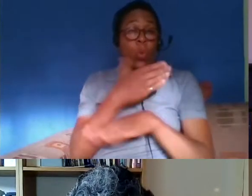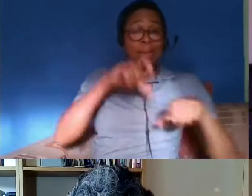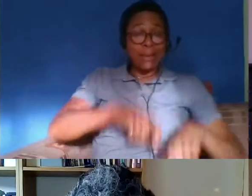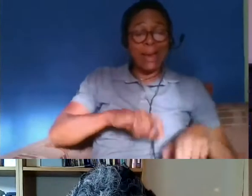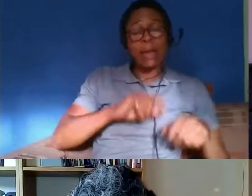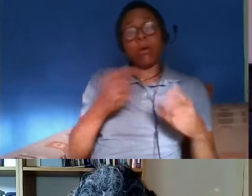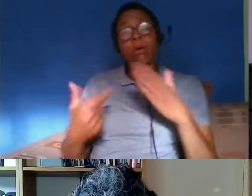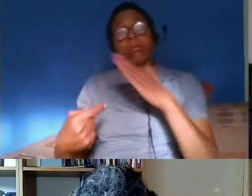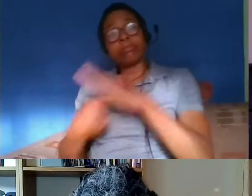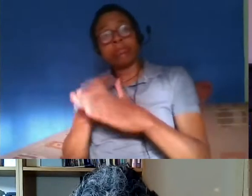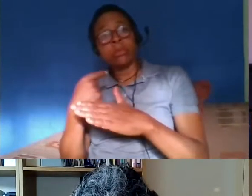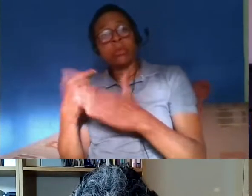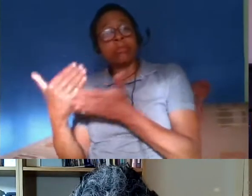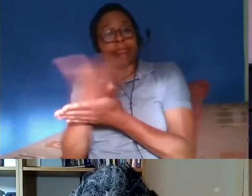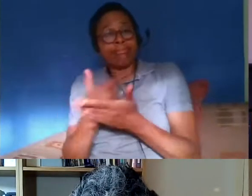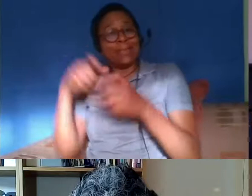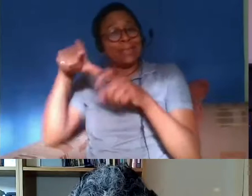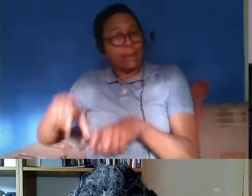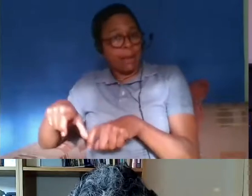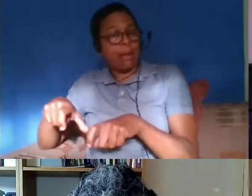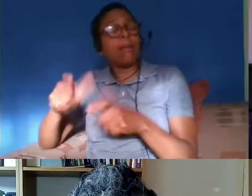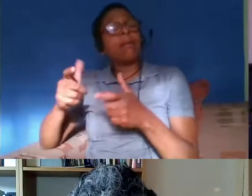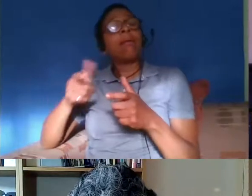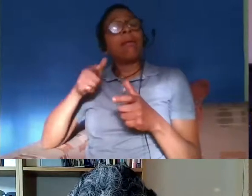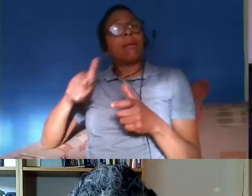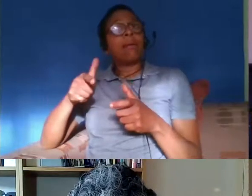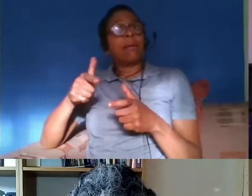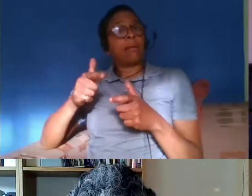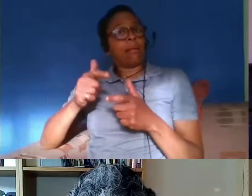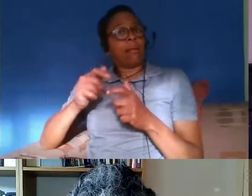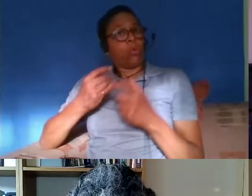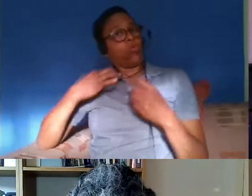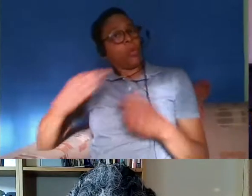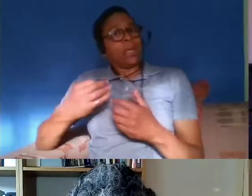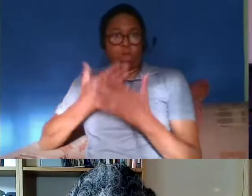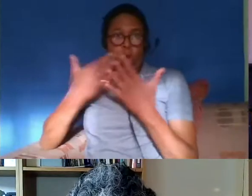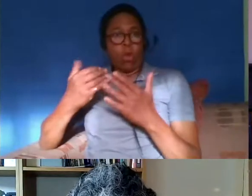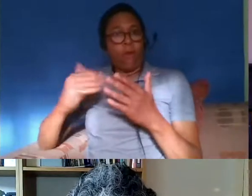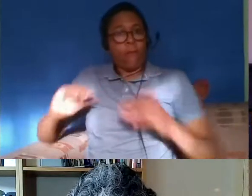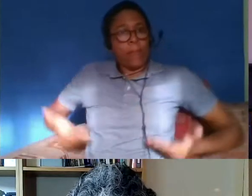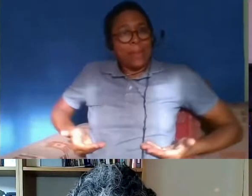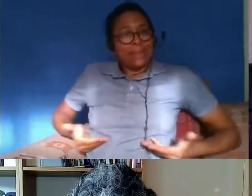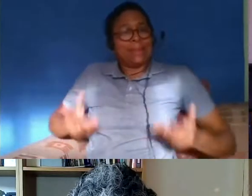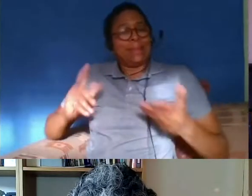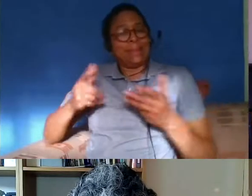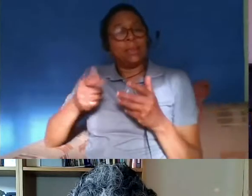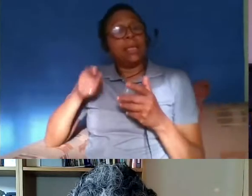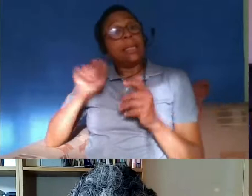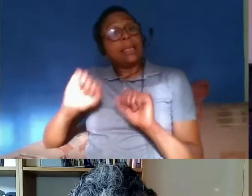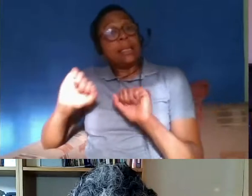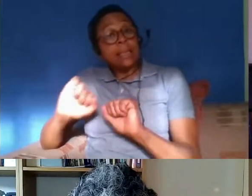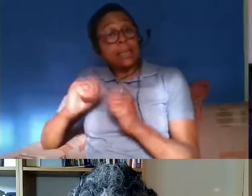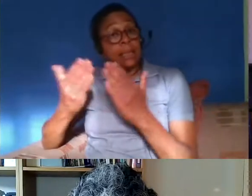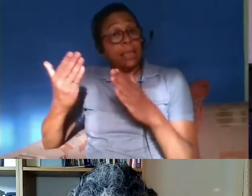thorny nationality issues and representing high net worth clients and businesses colin's forthcoming book welcome to britain fixing our